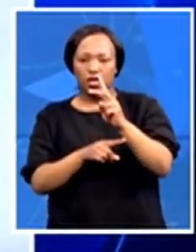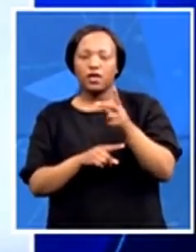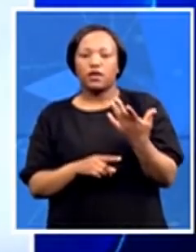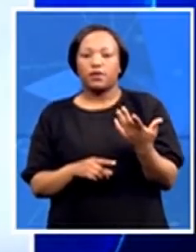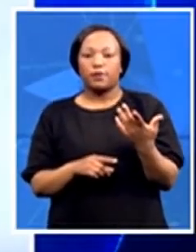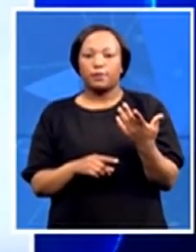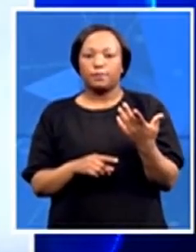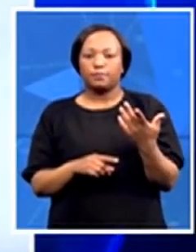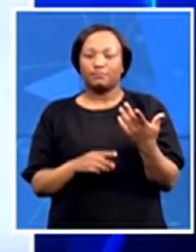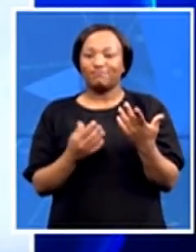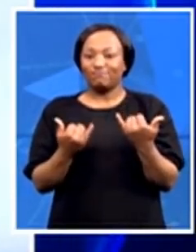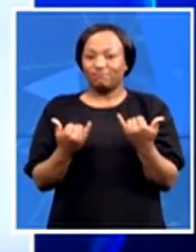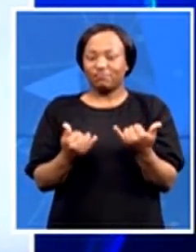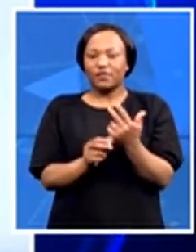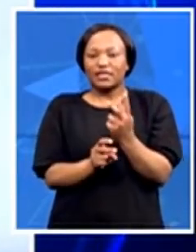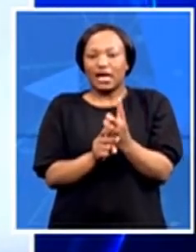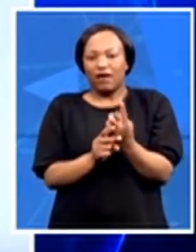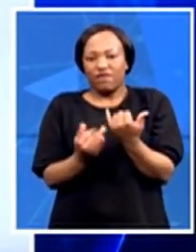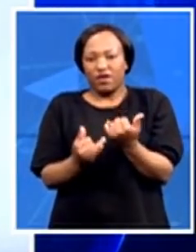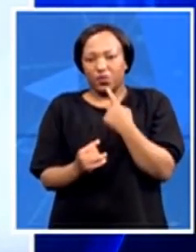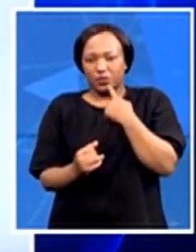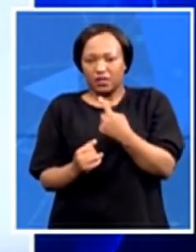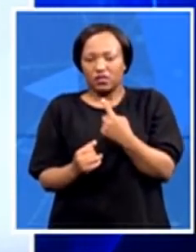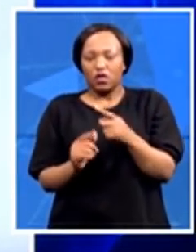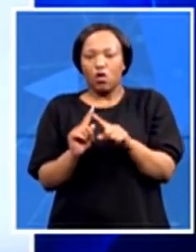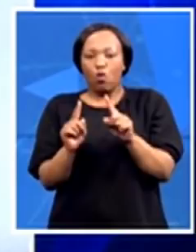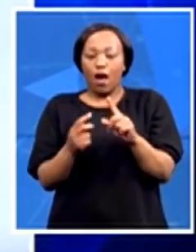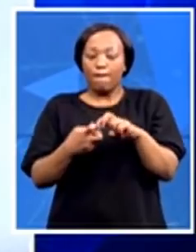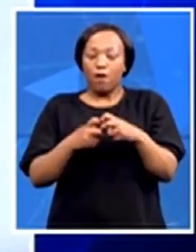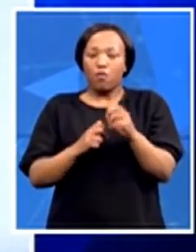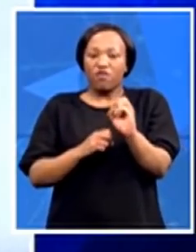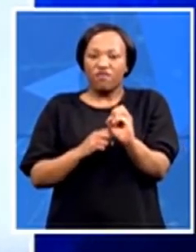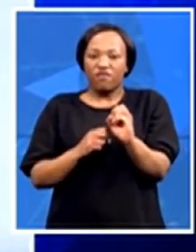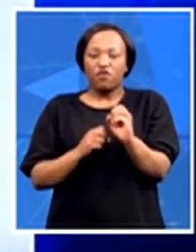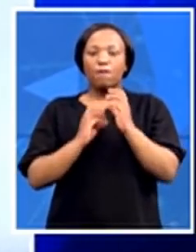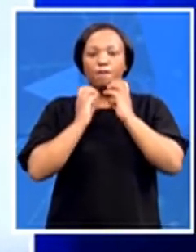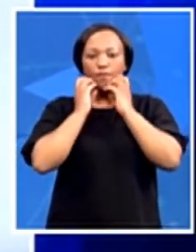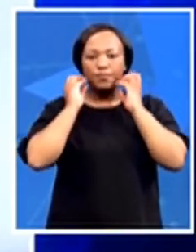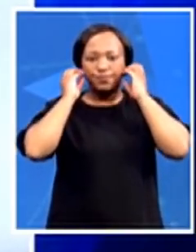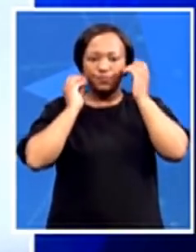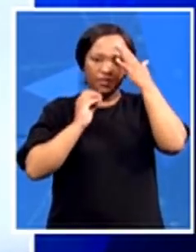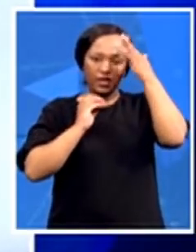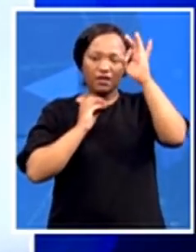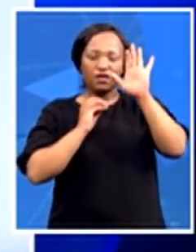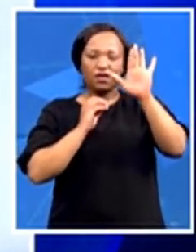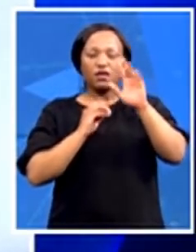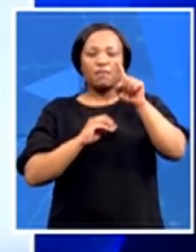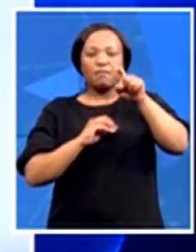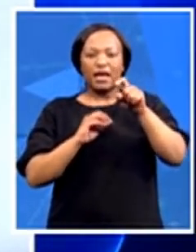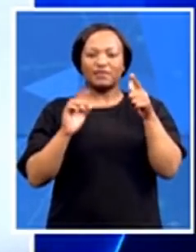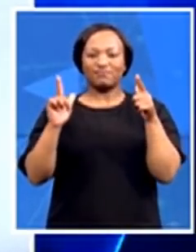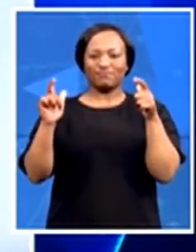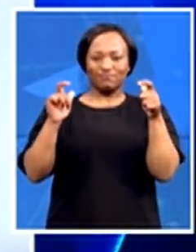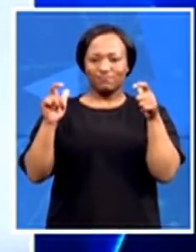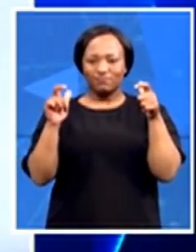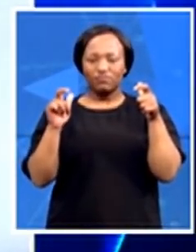Plus, of course, you have the problems that the Mozambican government is trying to keep on a certain control, keep on having the FAD and be in charge of